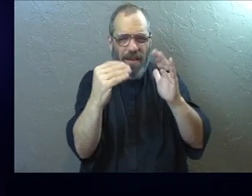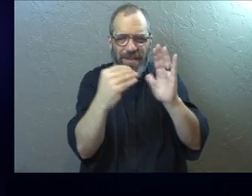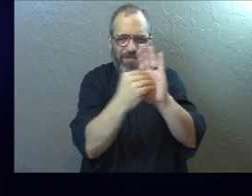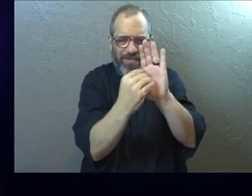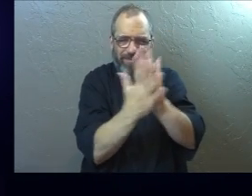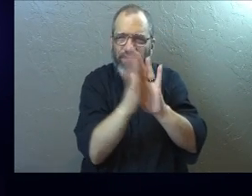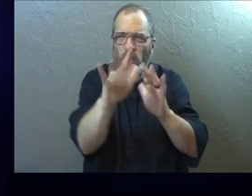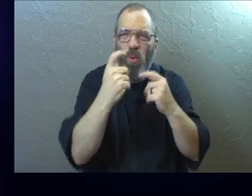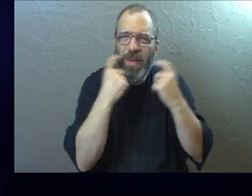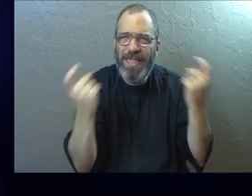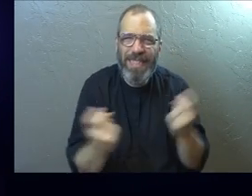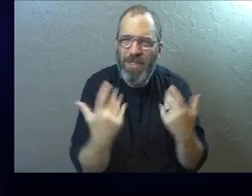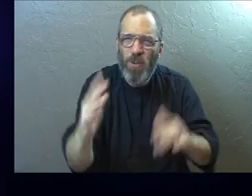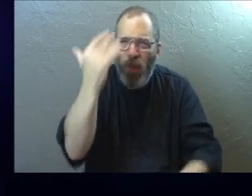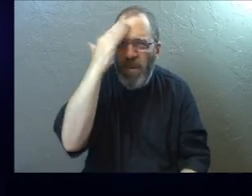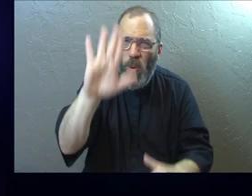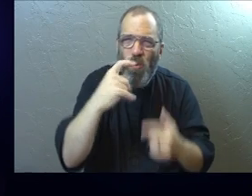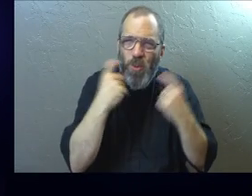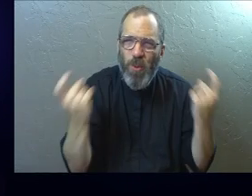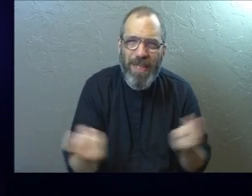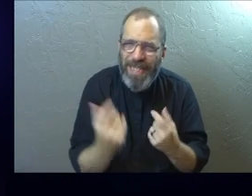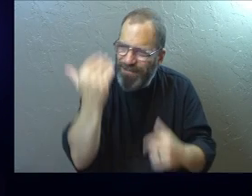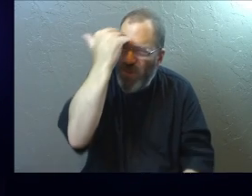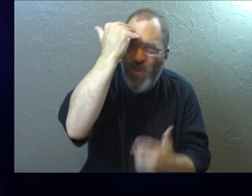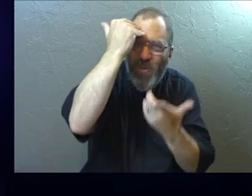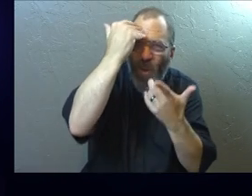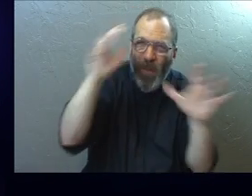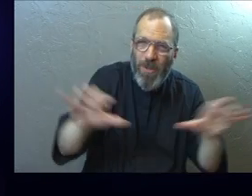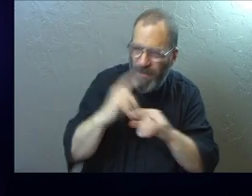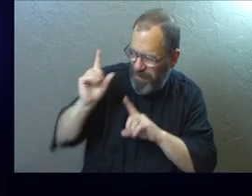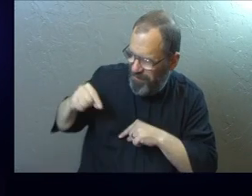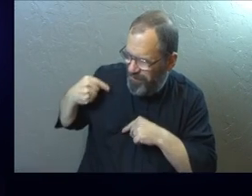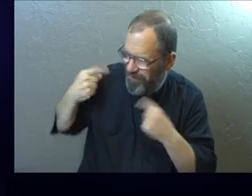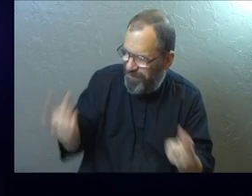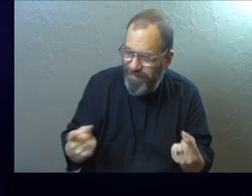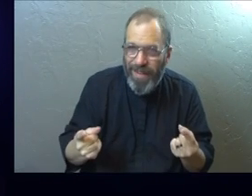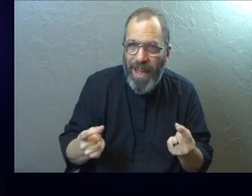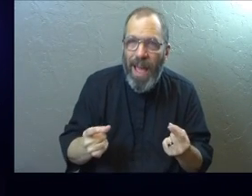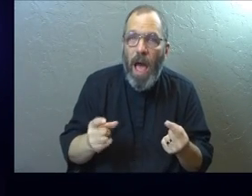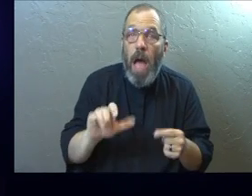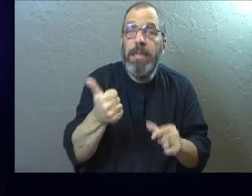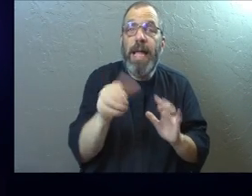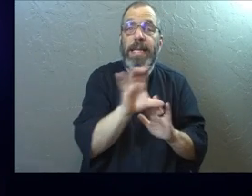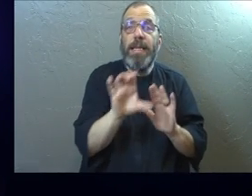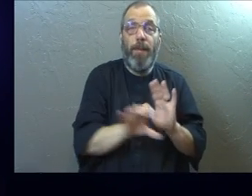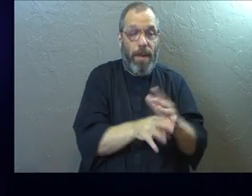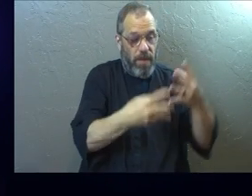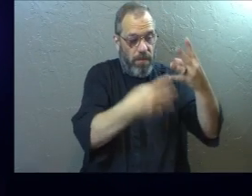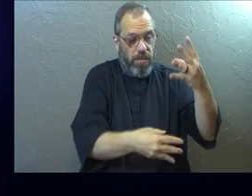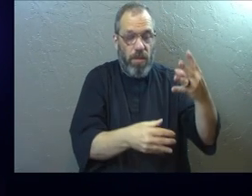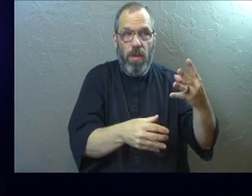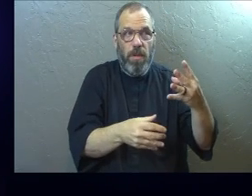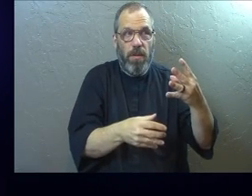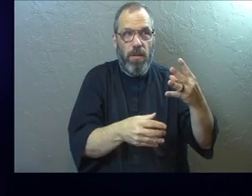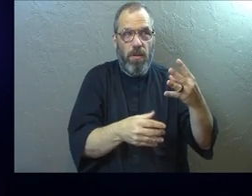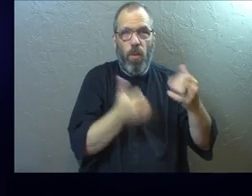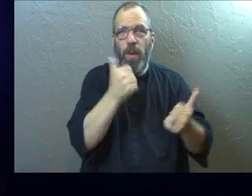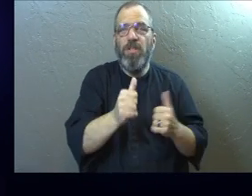for you because you already know. You already know what you've done. Which of the 10 commandments have you not broken?